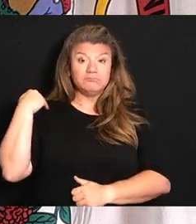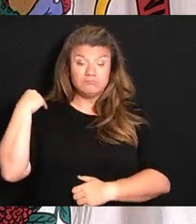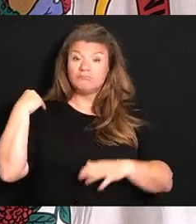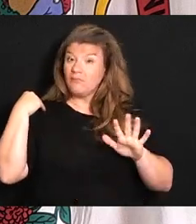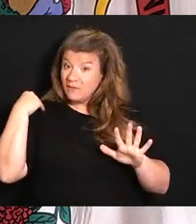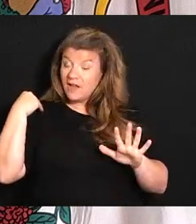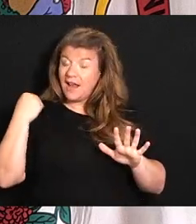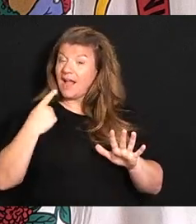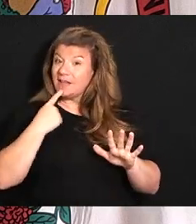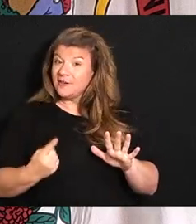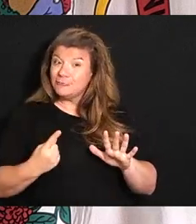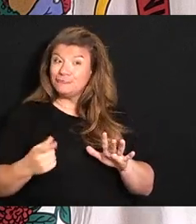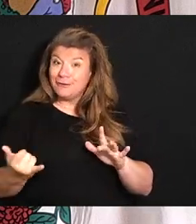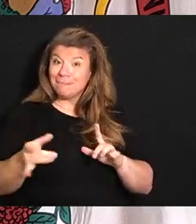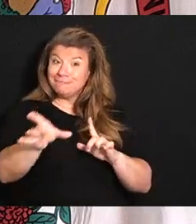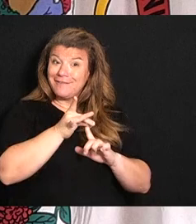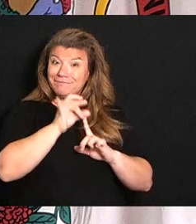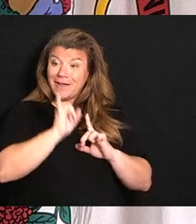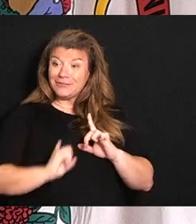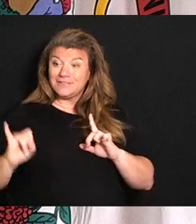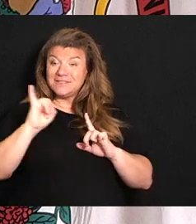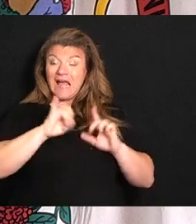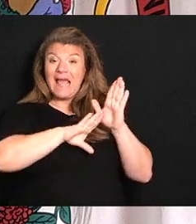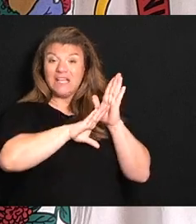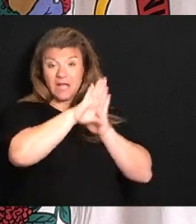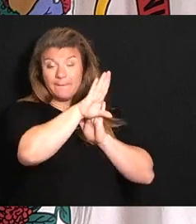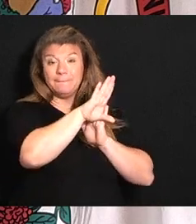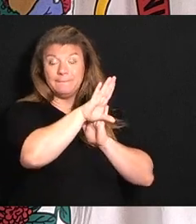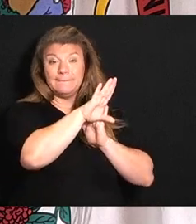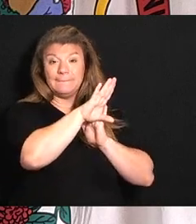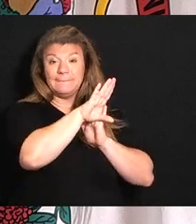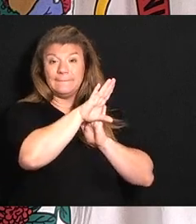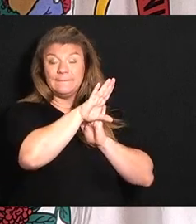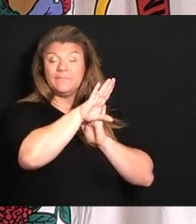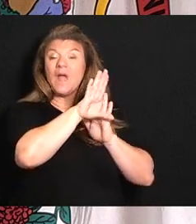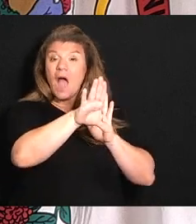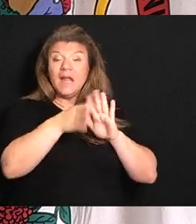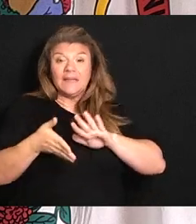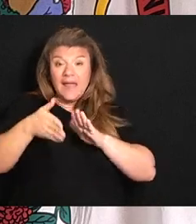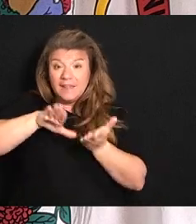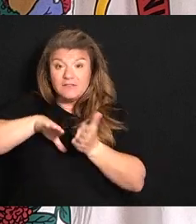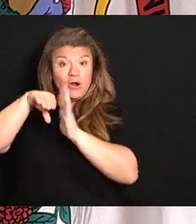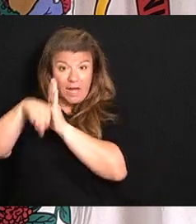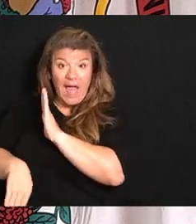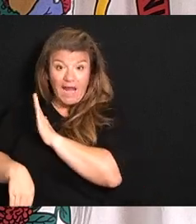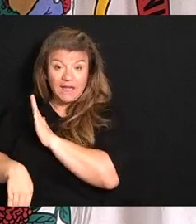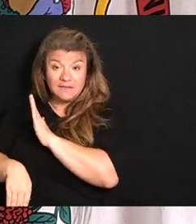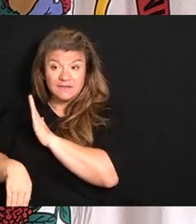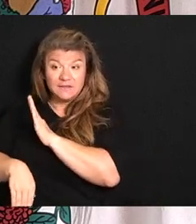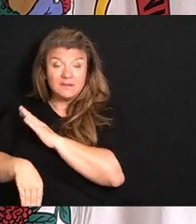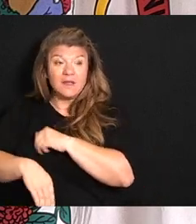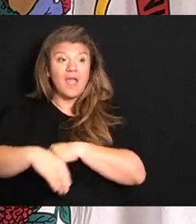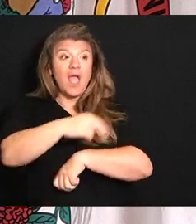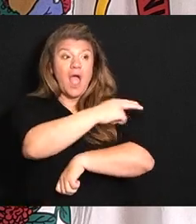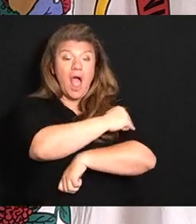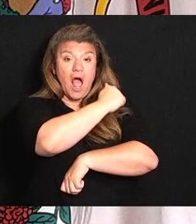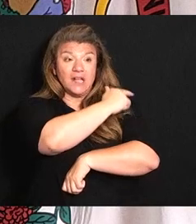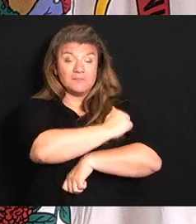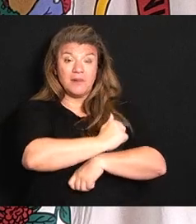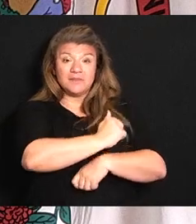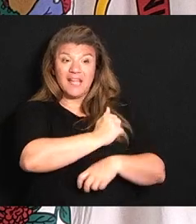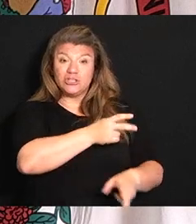infection rate is jumping. The number of deaths are declining. The hospitalizations will